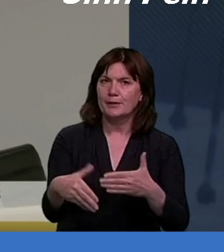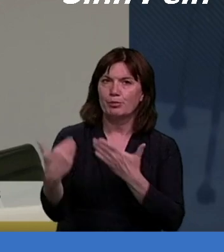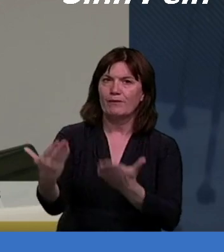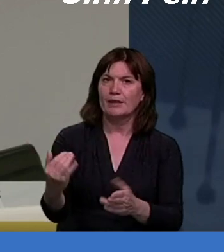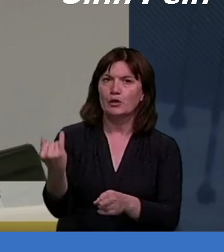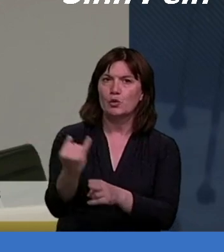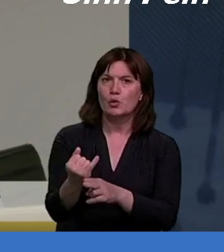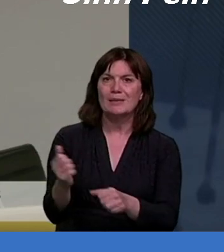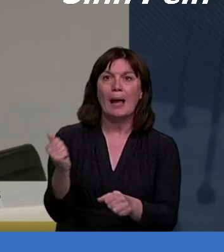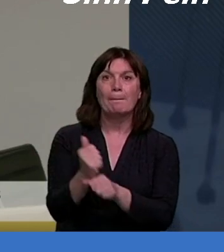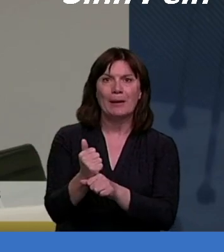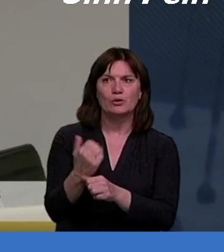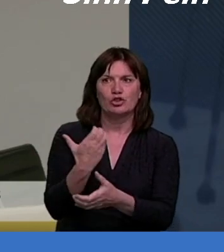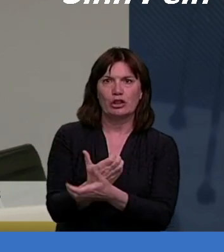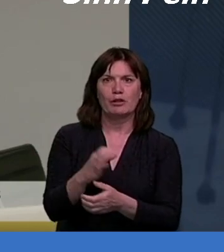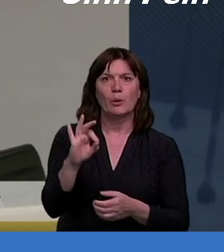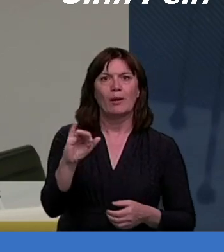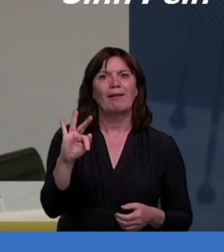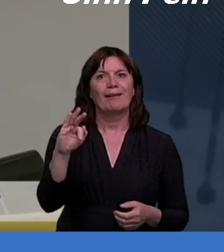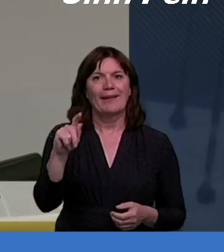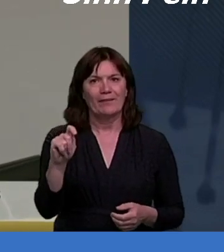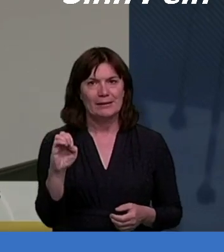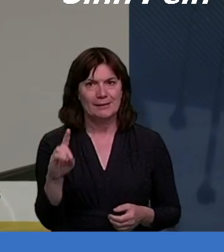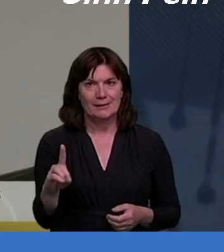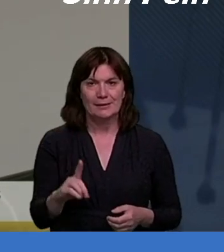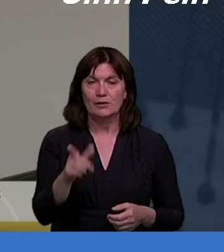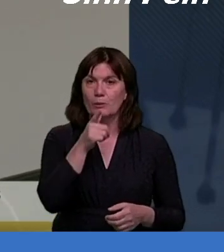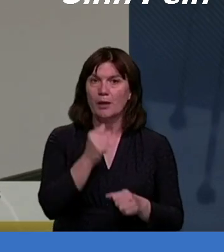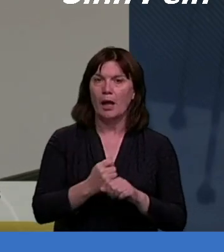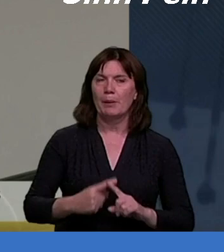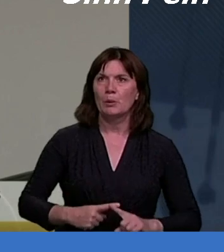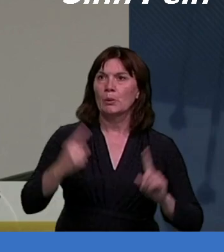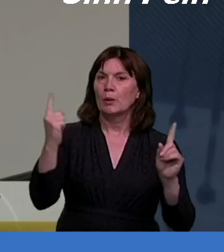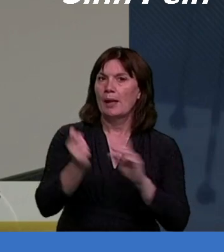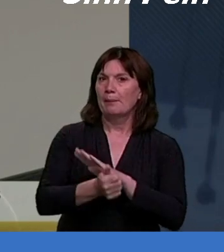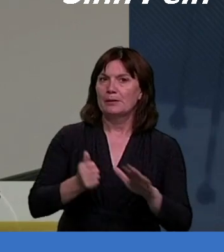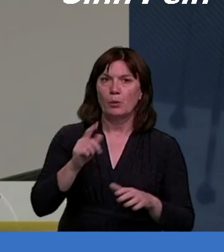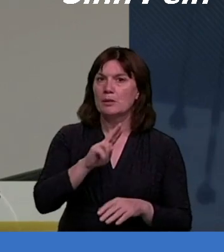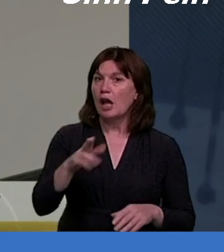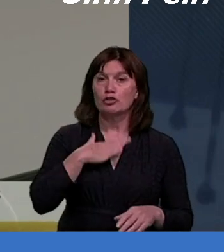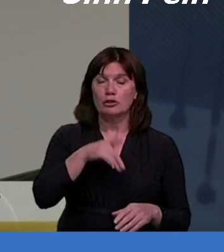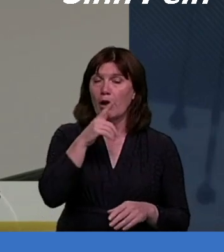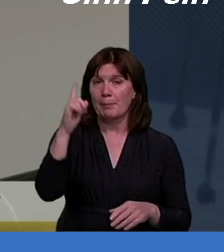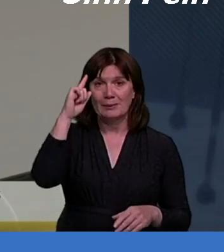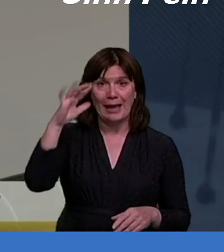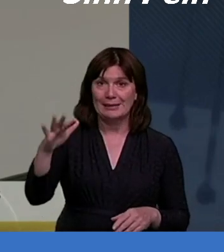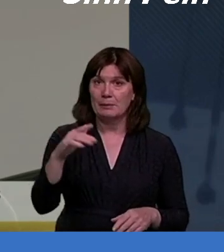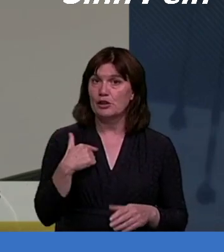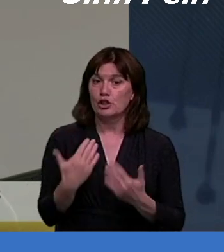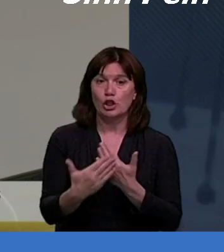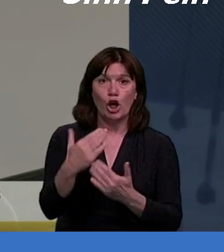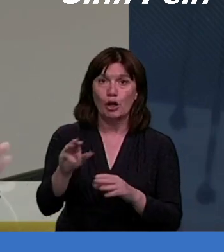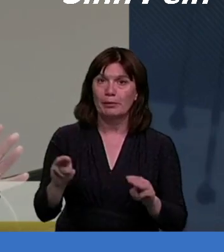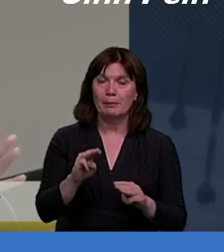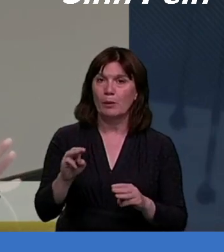of children with exceptional abilities. And I think it's important to say when we talk about exceptional abilities, we're not just talking about academics here. You know, there are young people